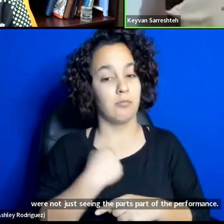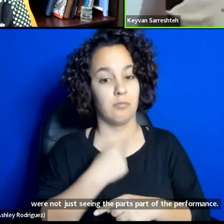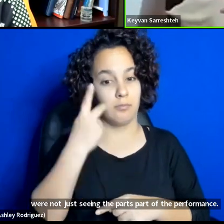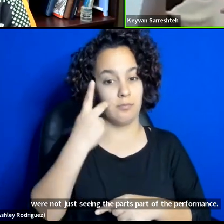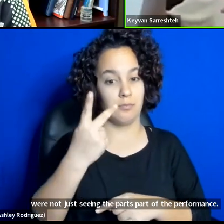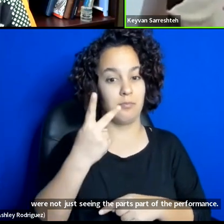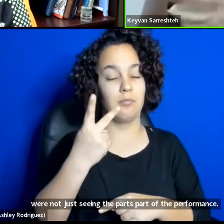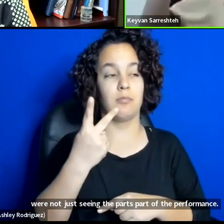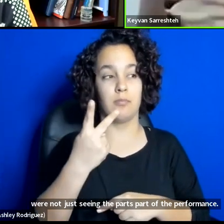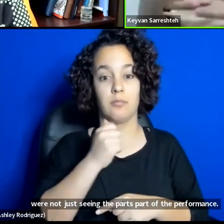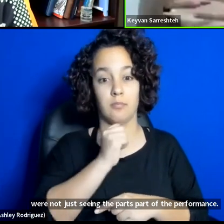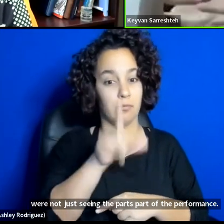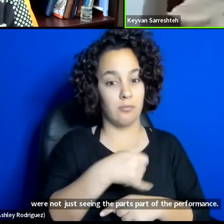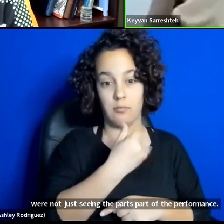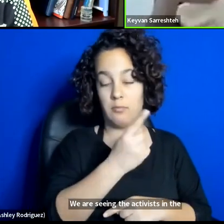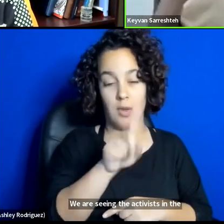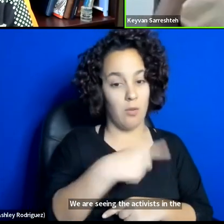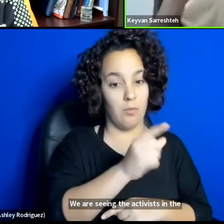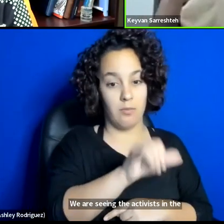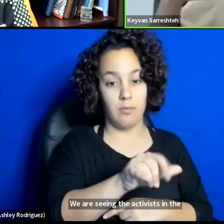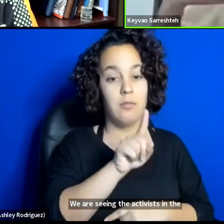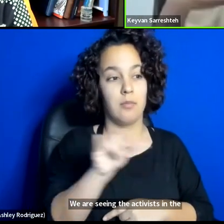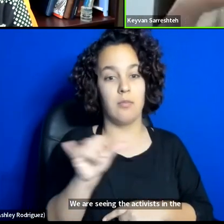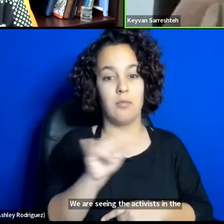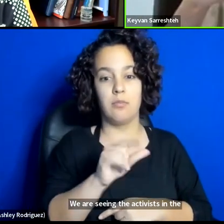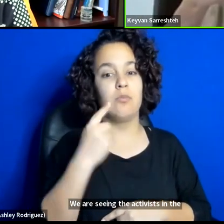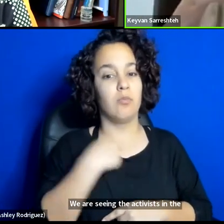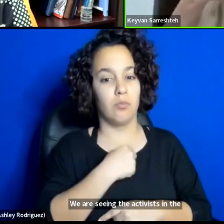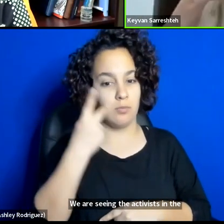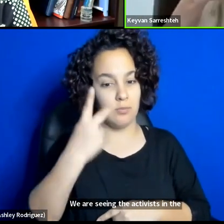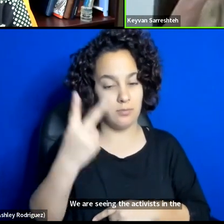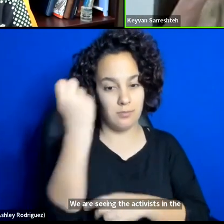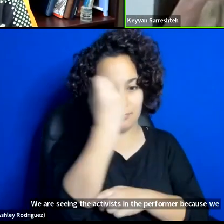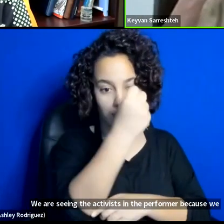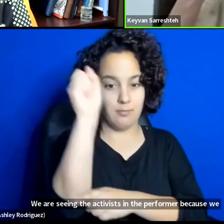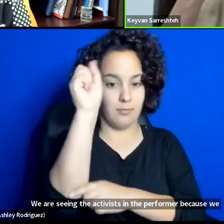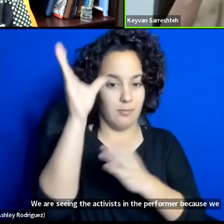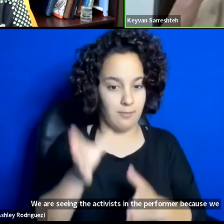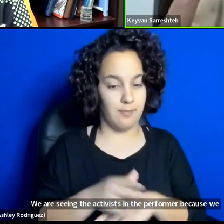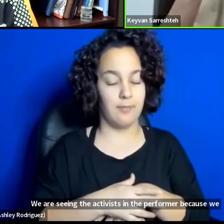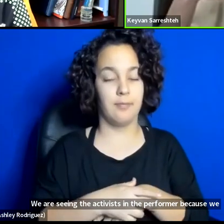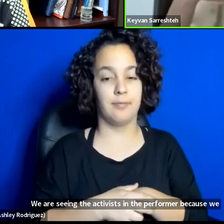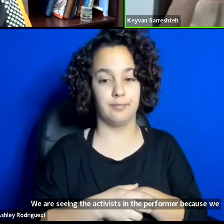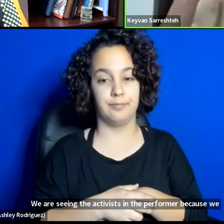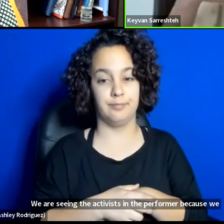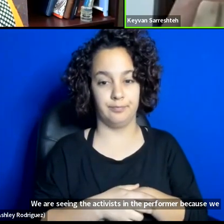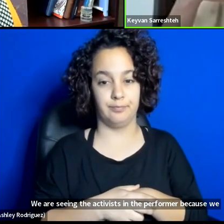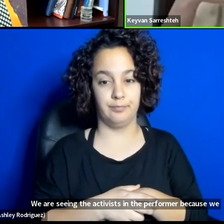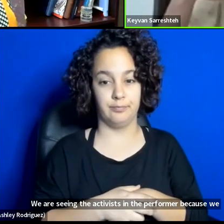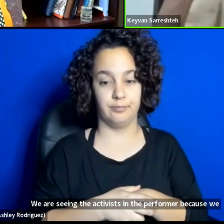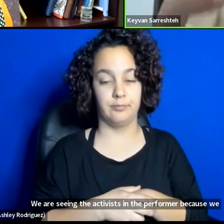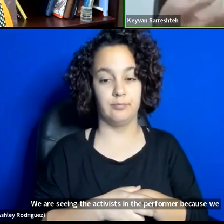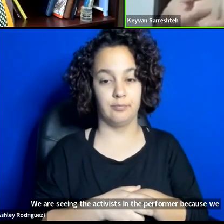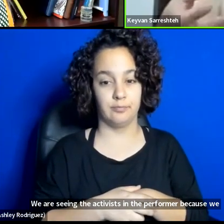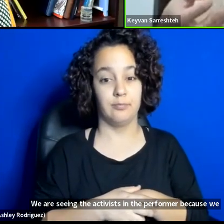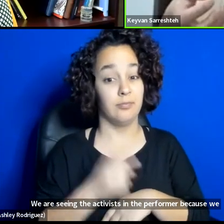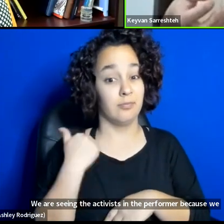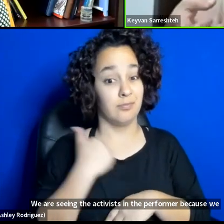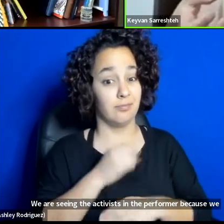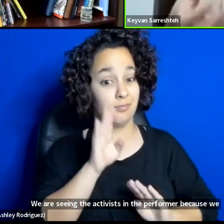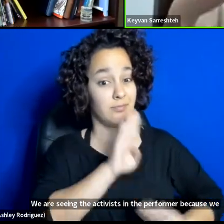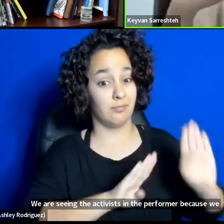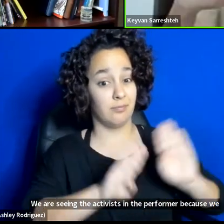in the performer, because we were really, really worried about her,